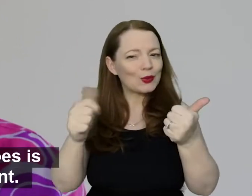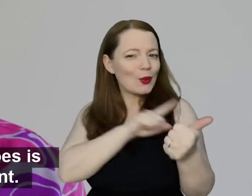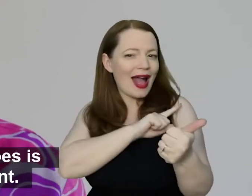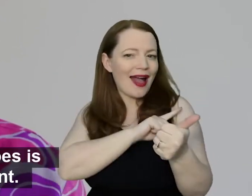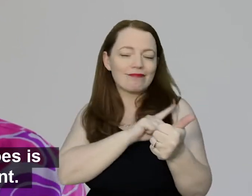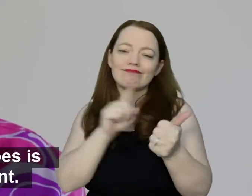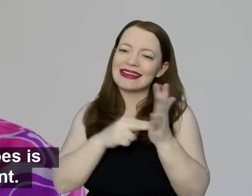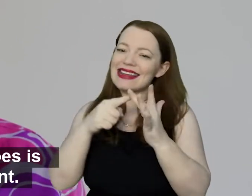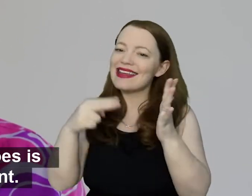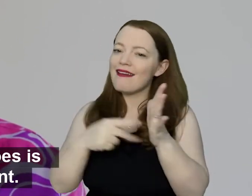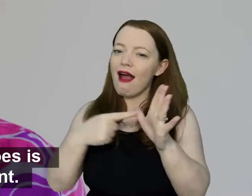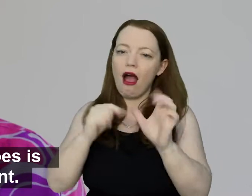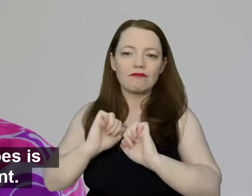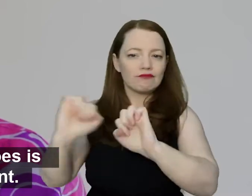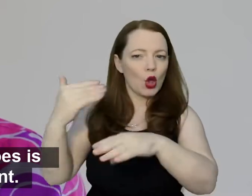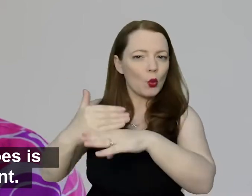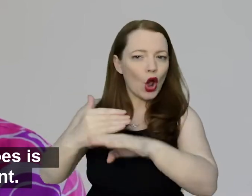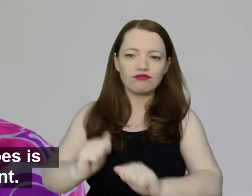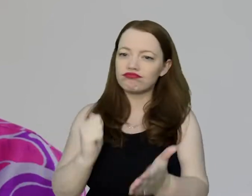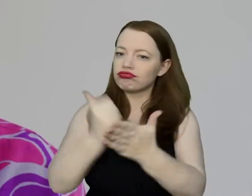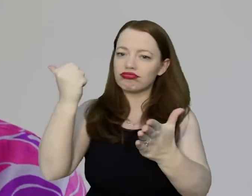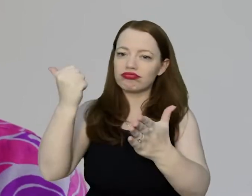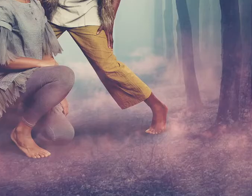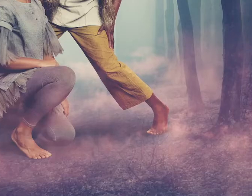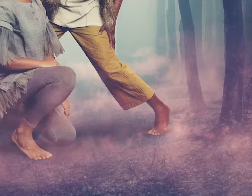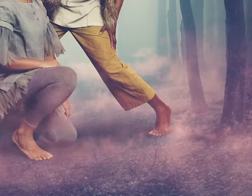because nothing that Nina does is anything other than brilliant. …